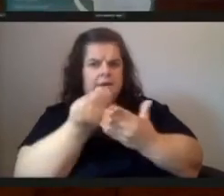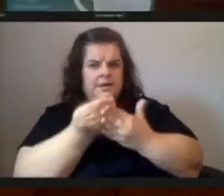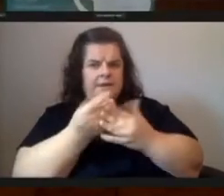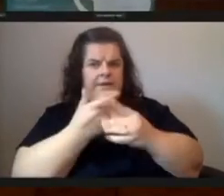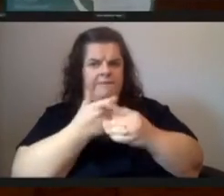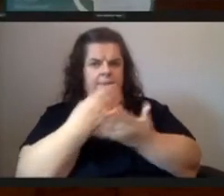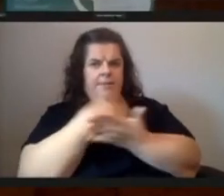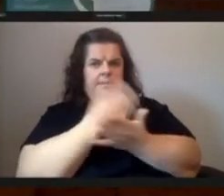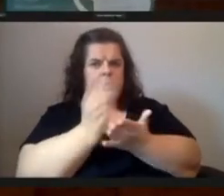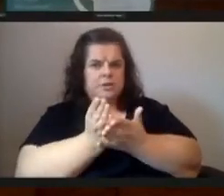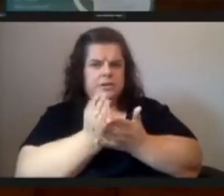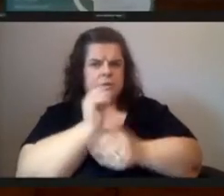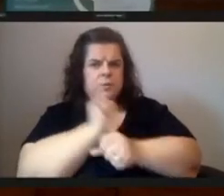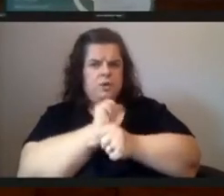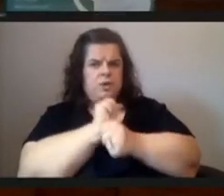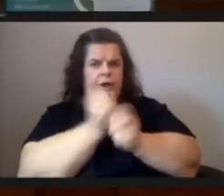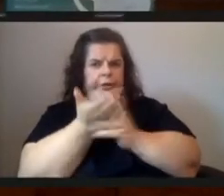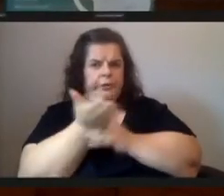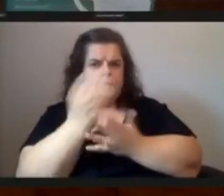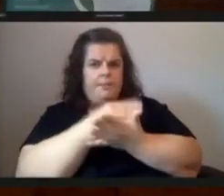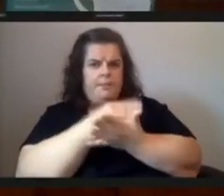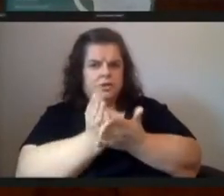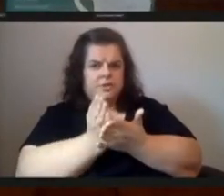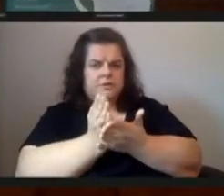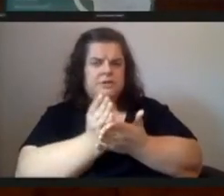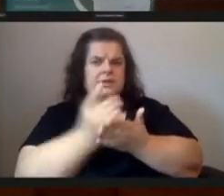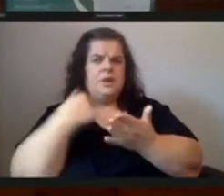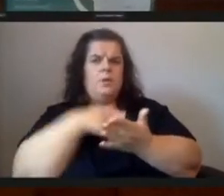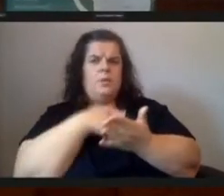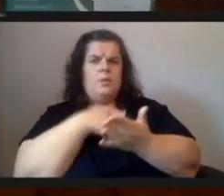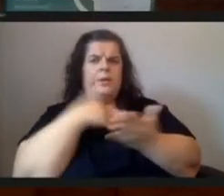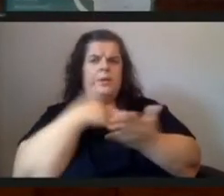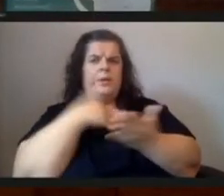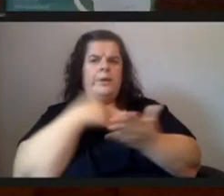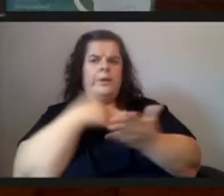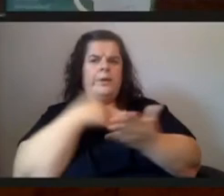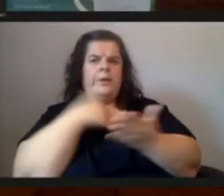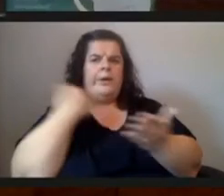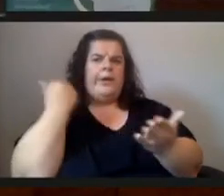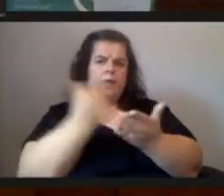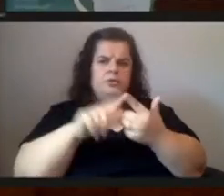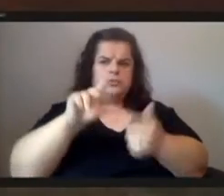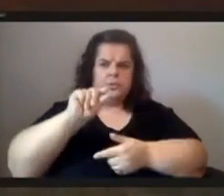and work through the budget as we as we move into 2023 and beyond thank you